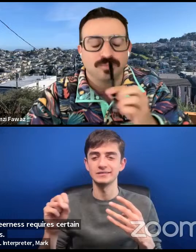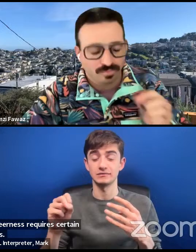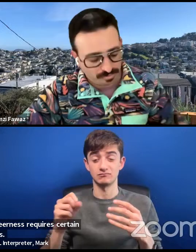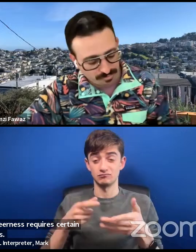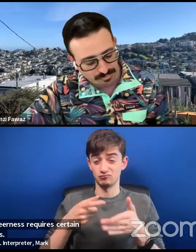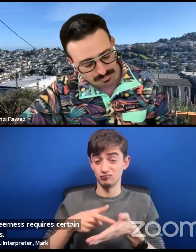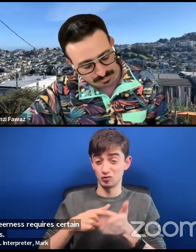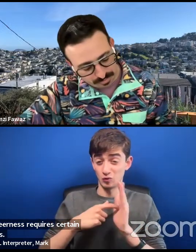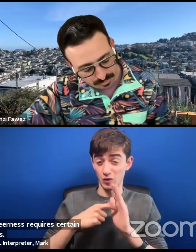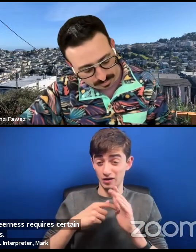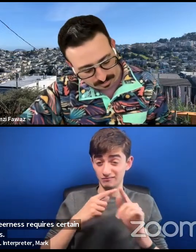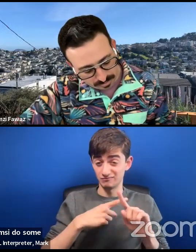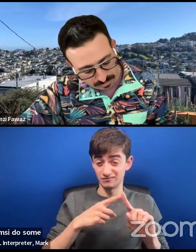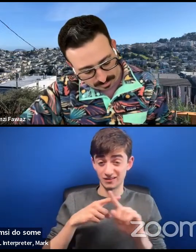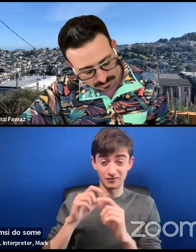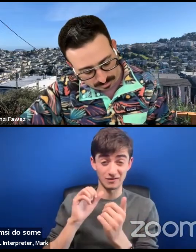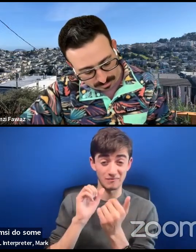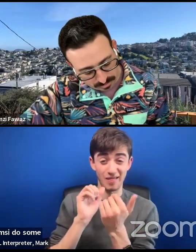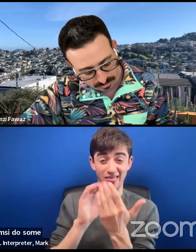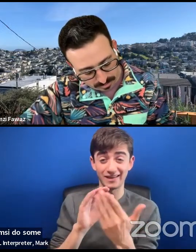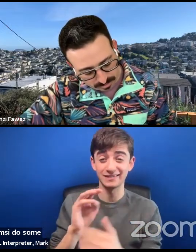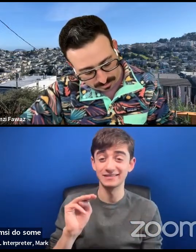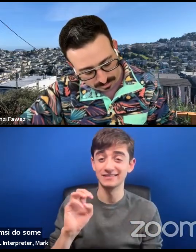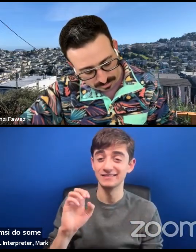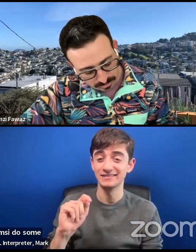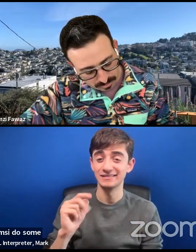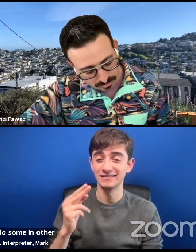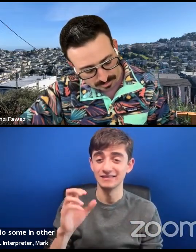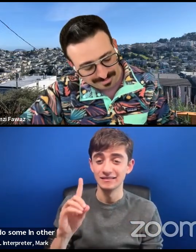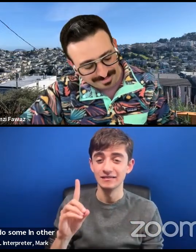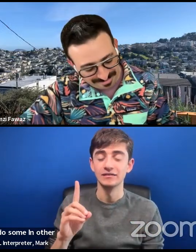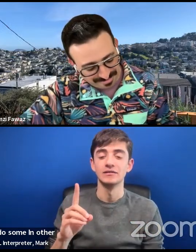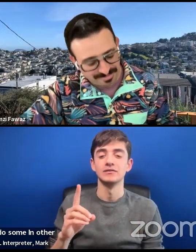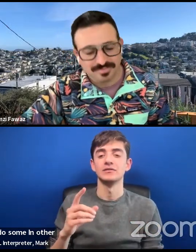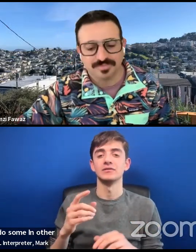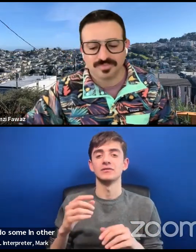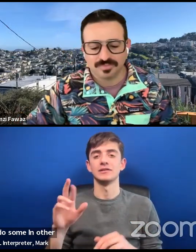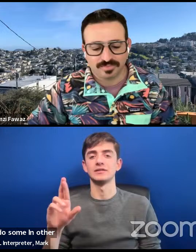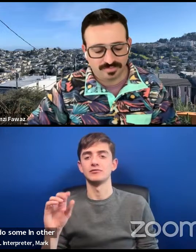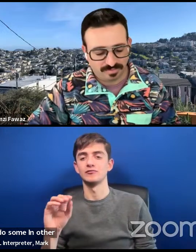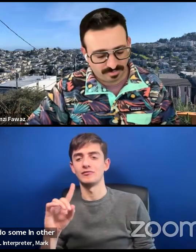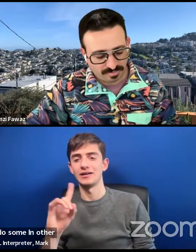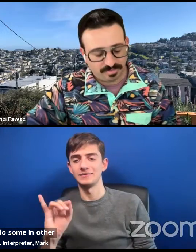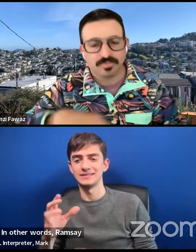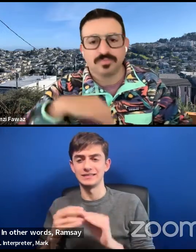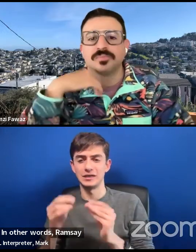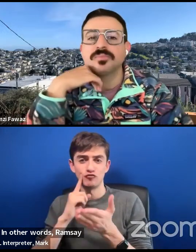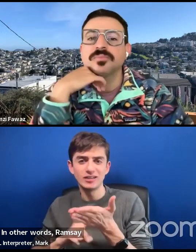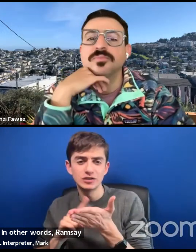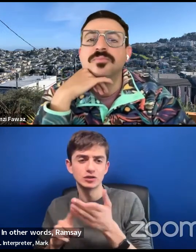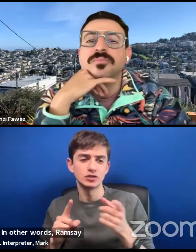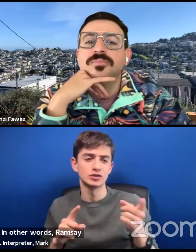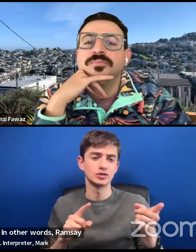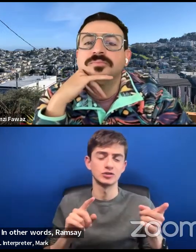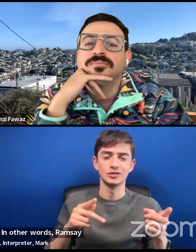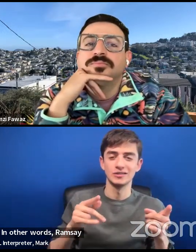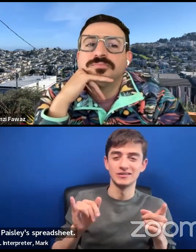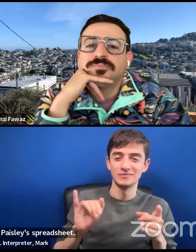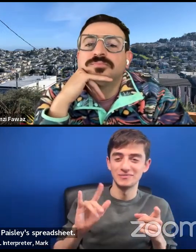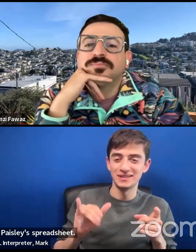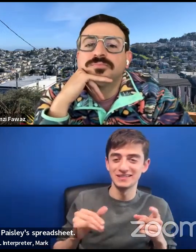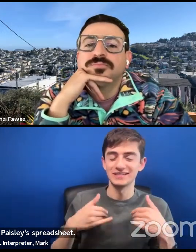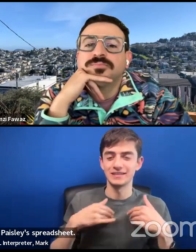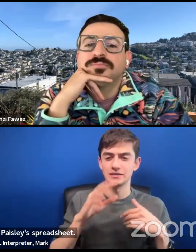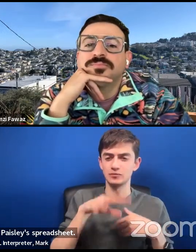In other words, Ramsey saying, do some research and Paisley's spreadsheet. You all seem tired of the fetish of